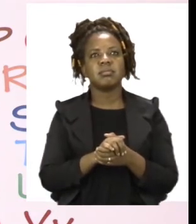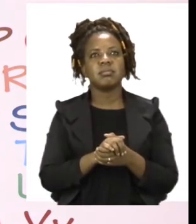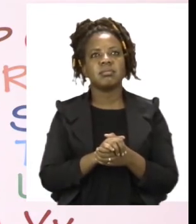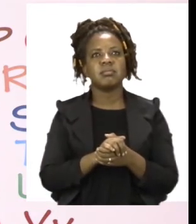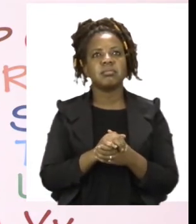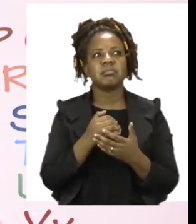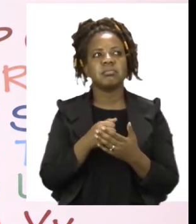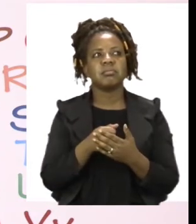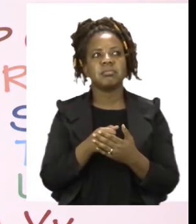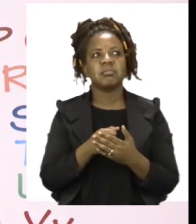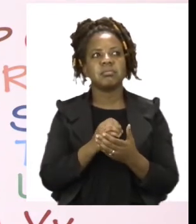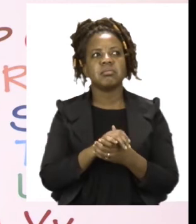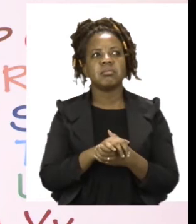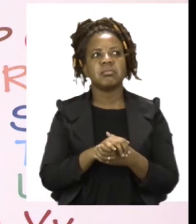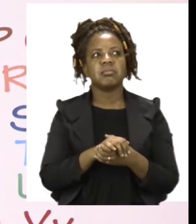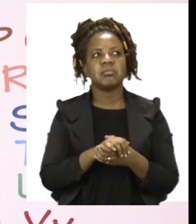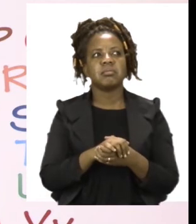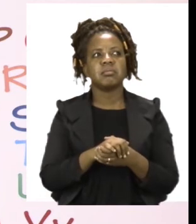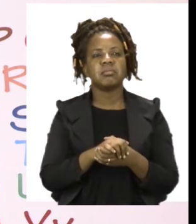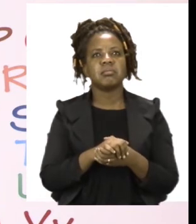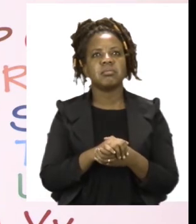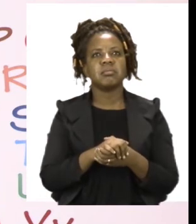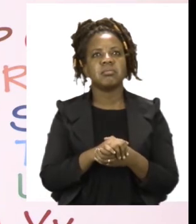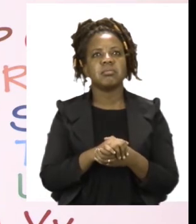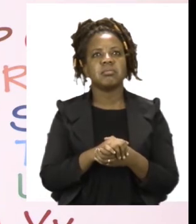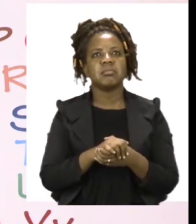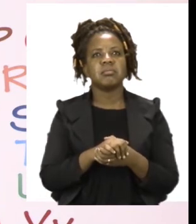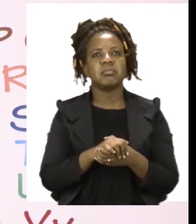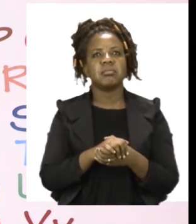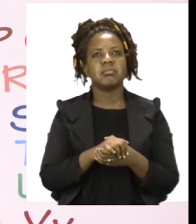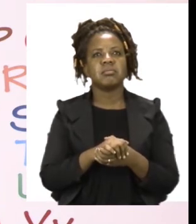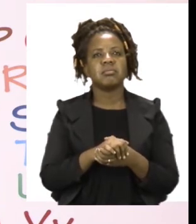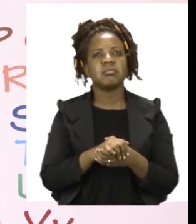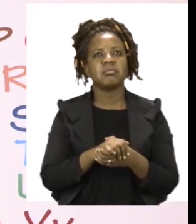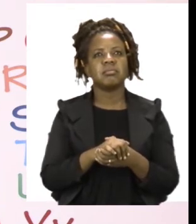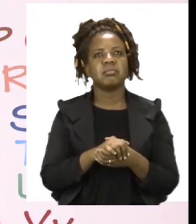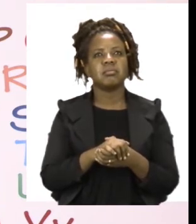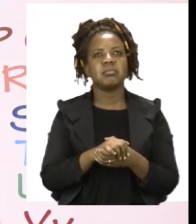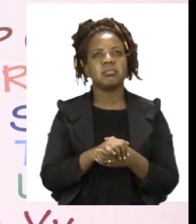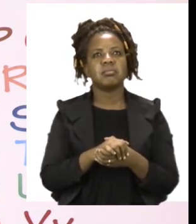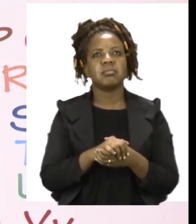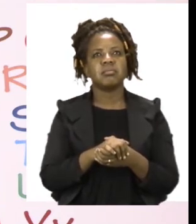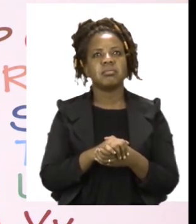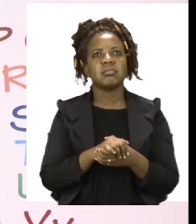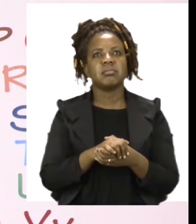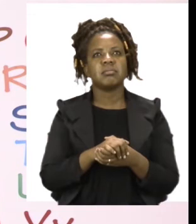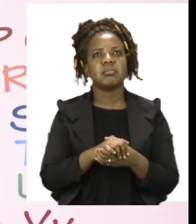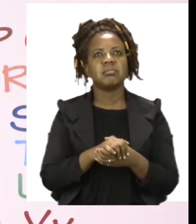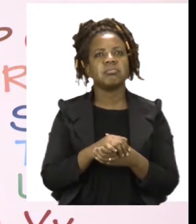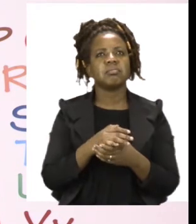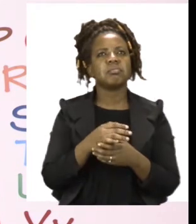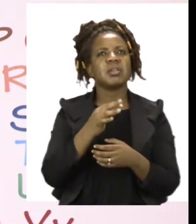Let me try. How about I try? Nine and